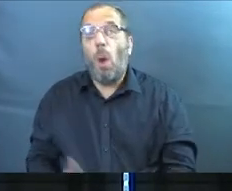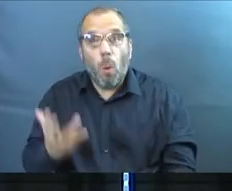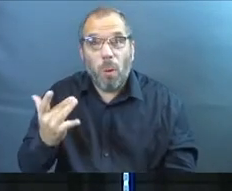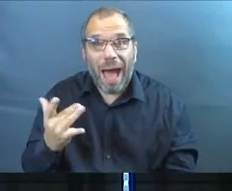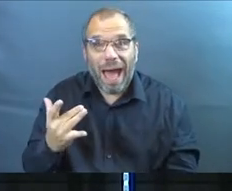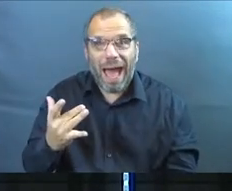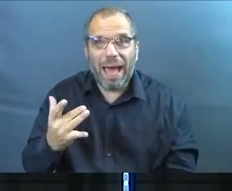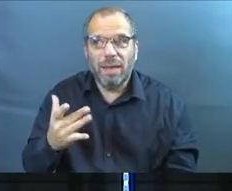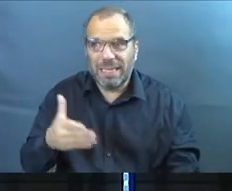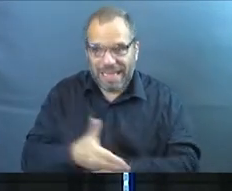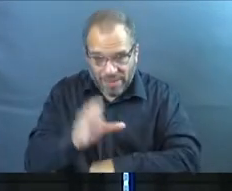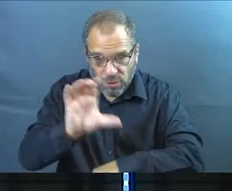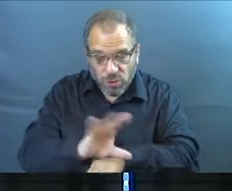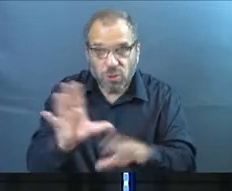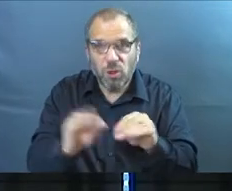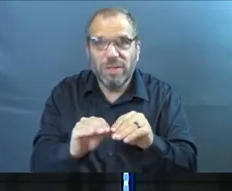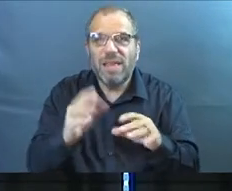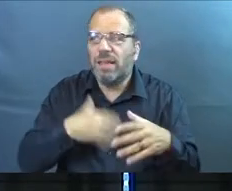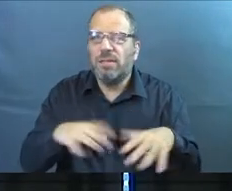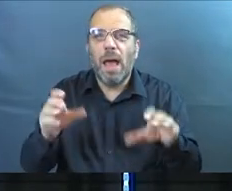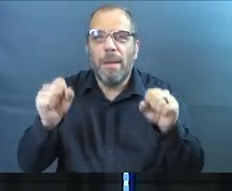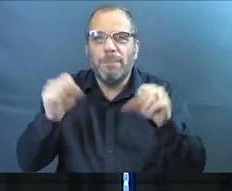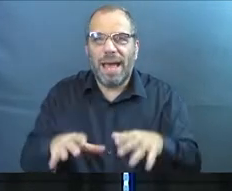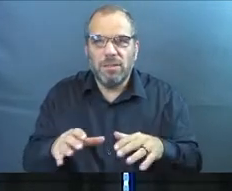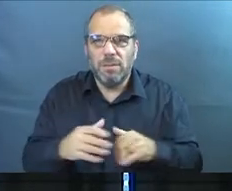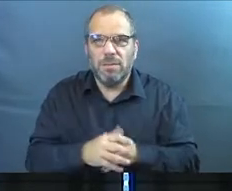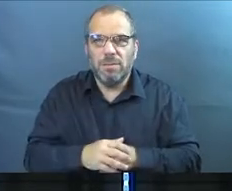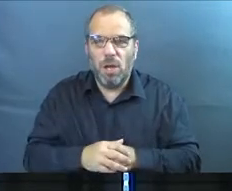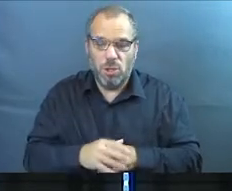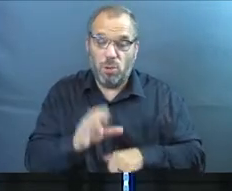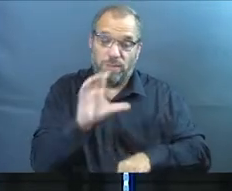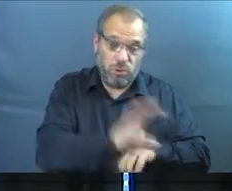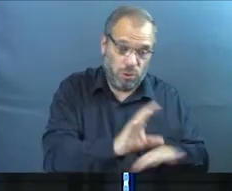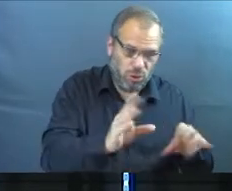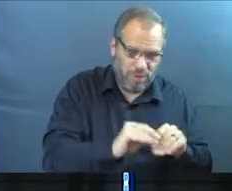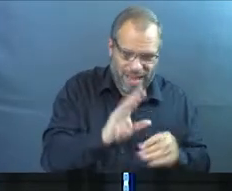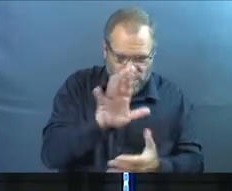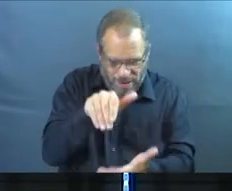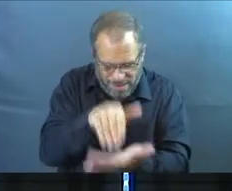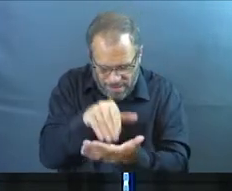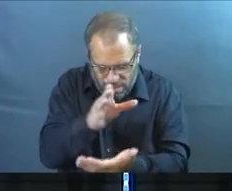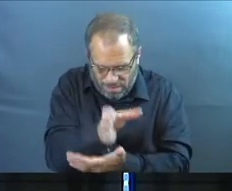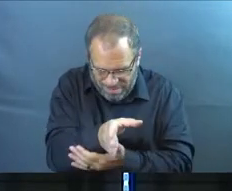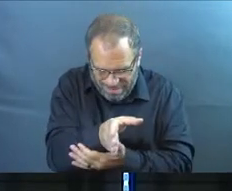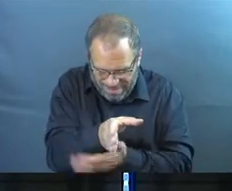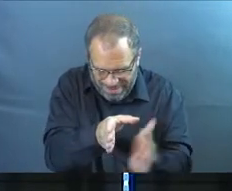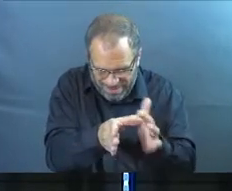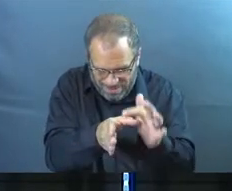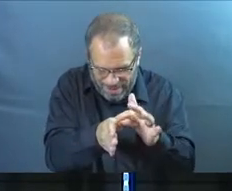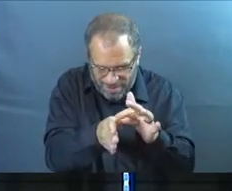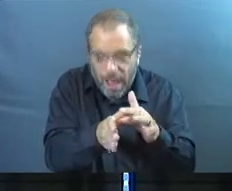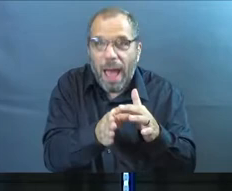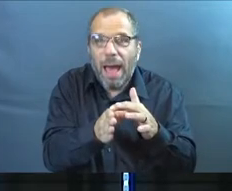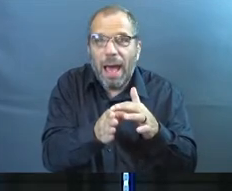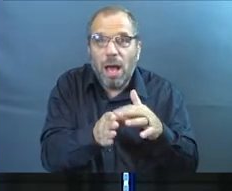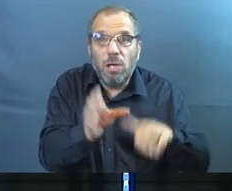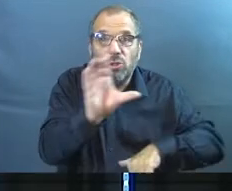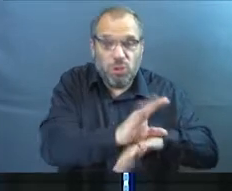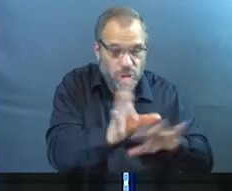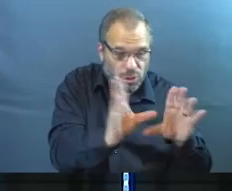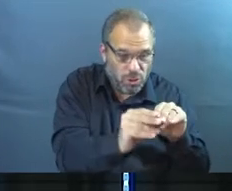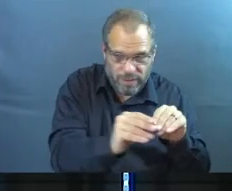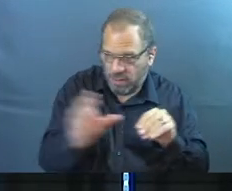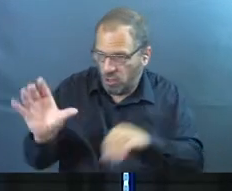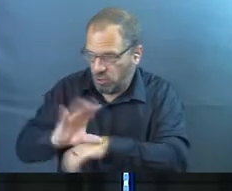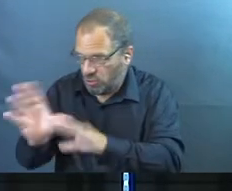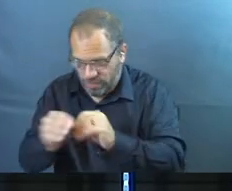Because there's magic there, guys. You got the services, and you got the middle, and there's magic in the middle. Say there's magic